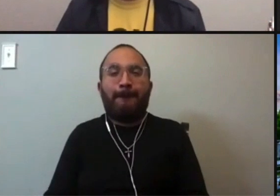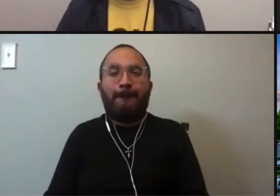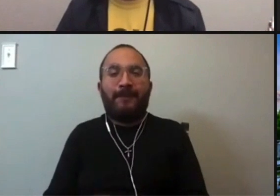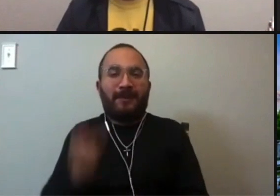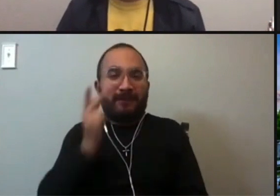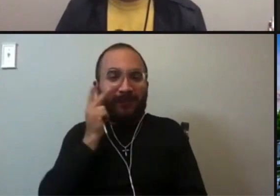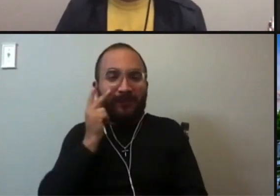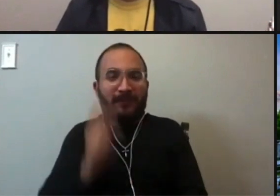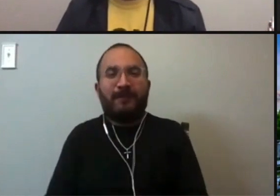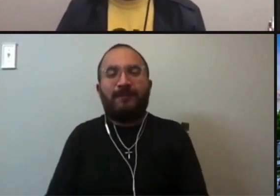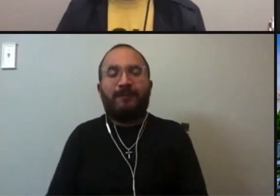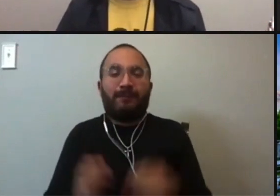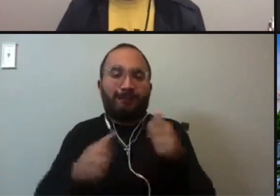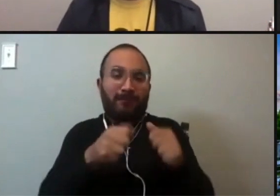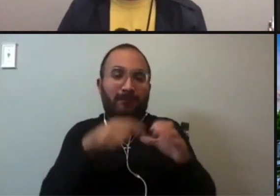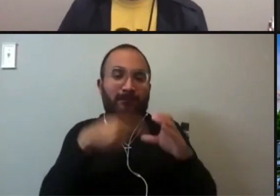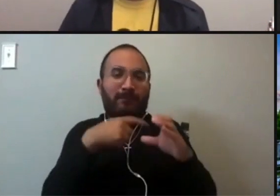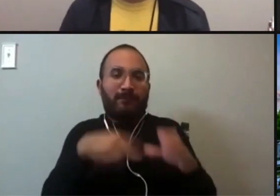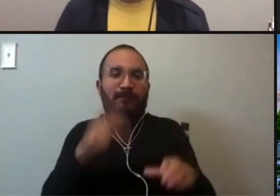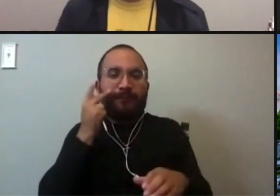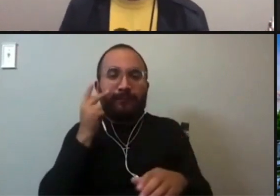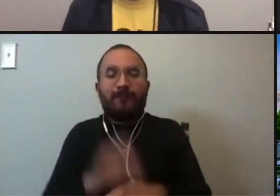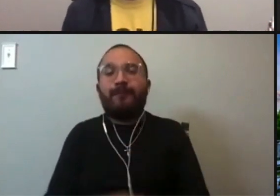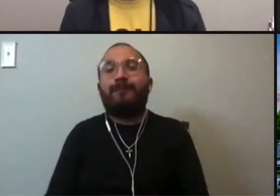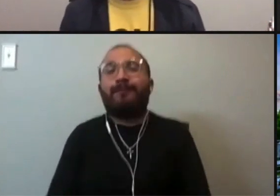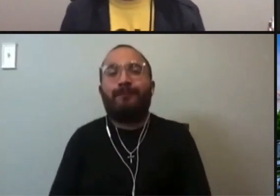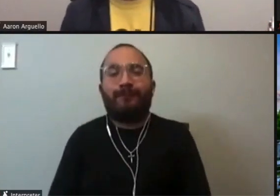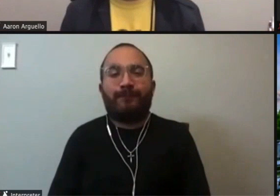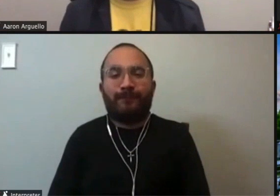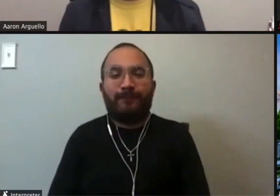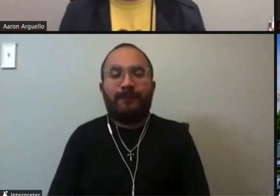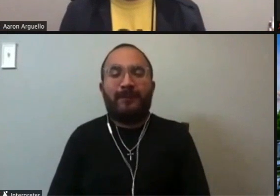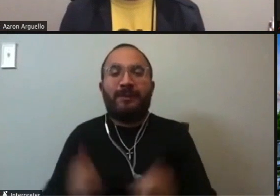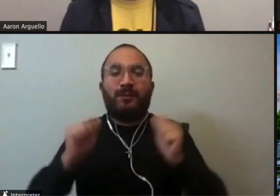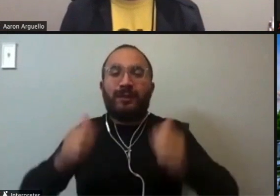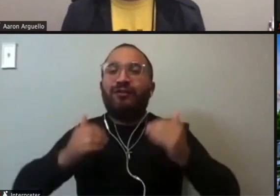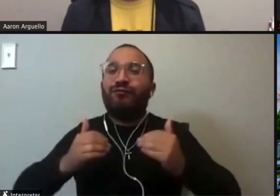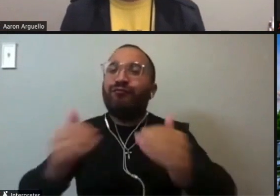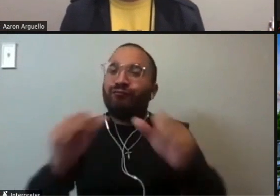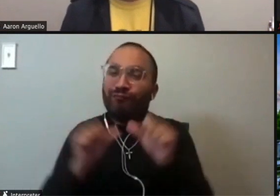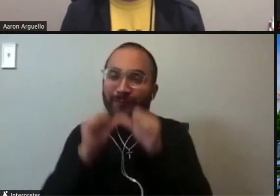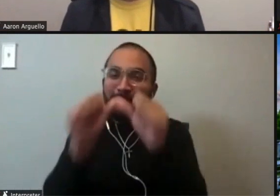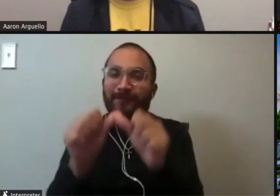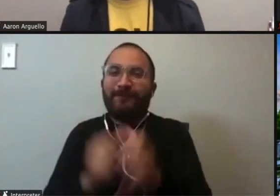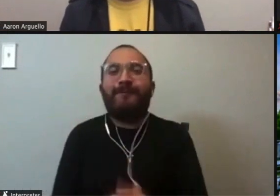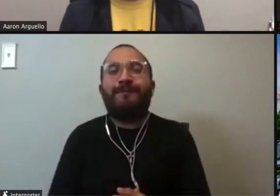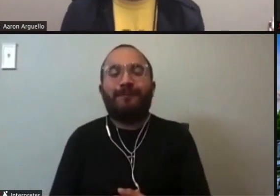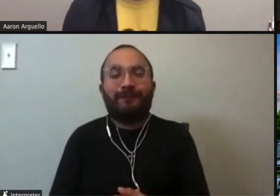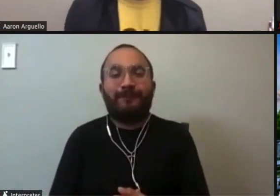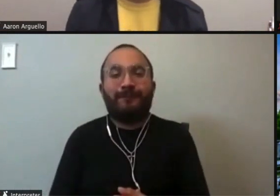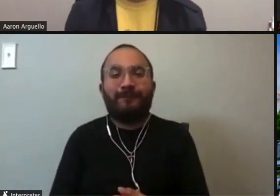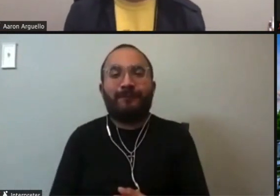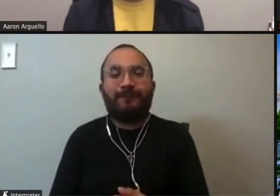let's see. Sure. No problem. Well, uh, we can go ahead and keep on going. And, uh, when,